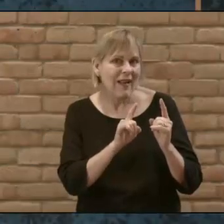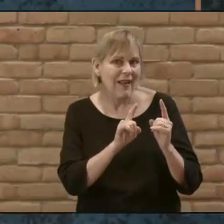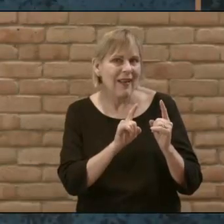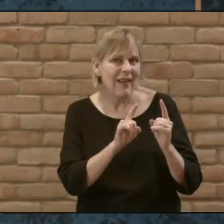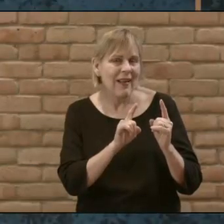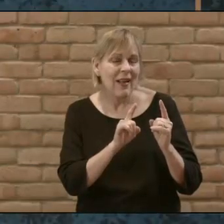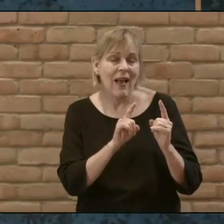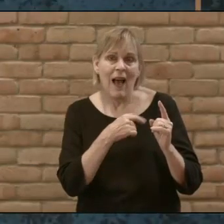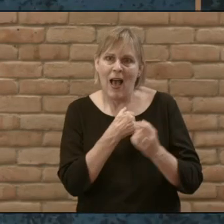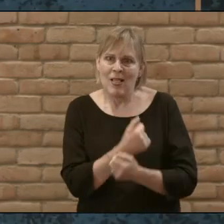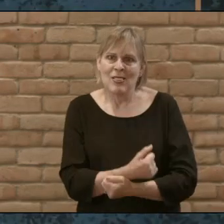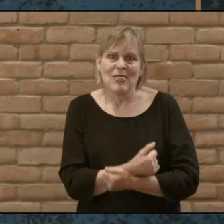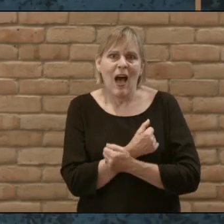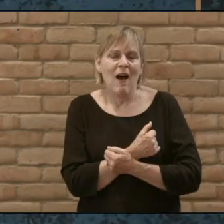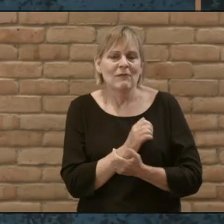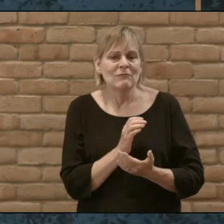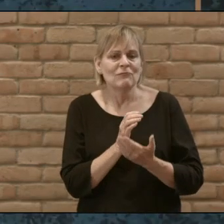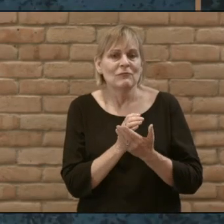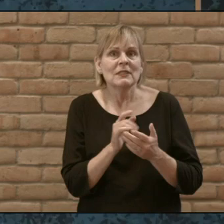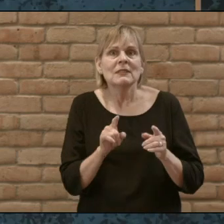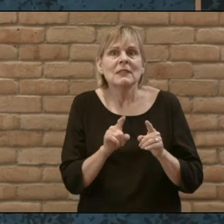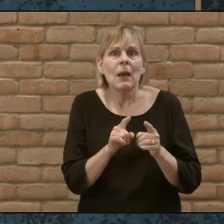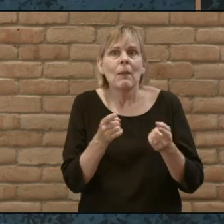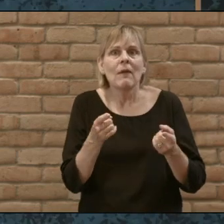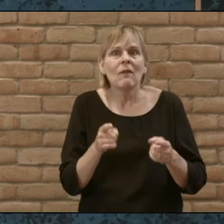what I love about this depiction of the same event